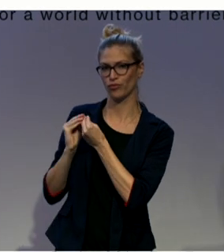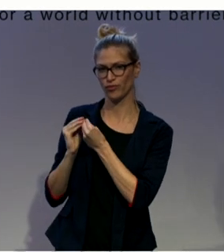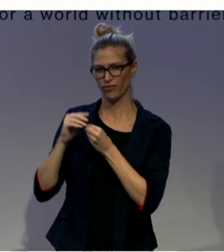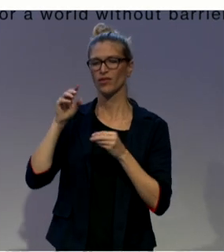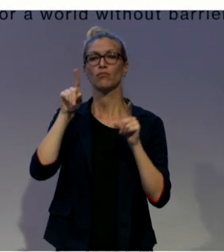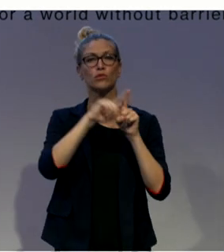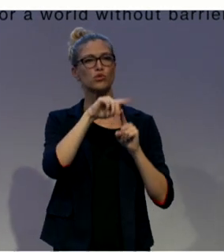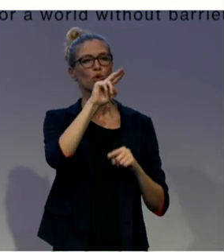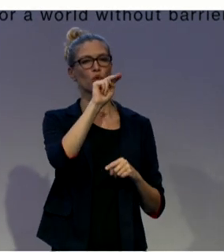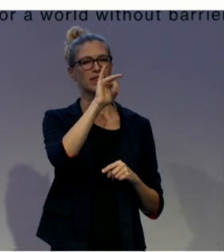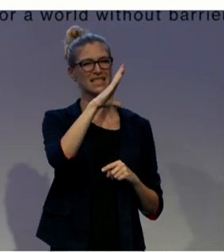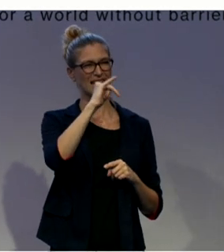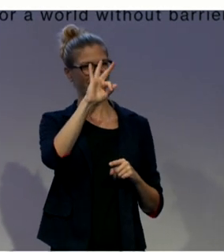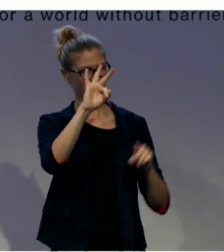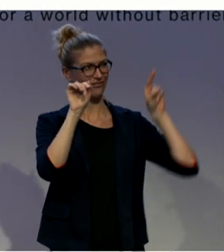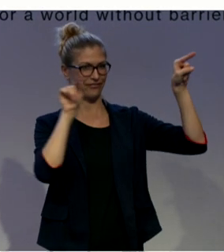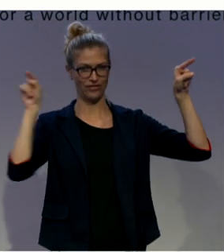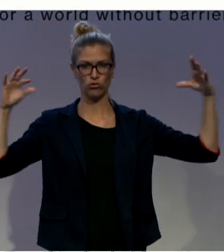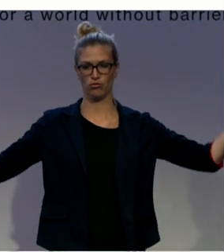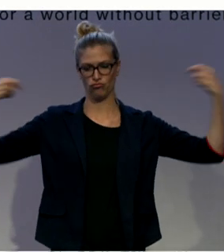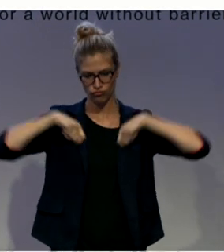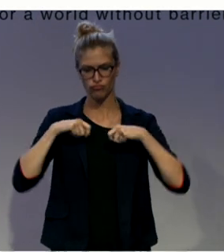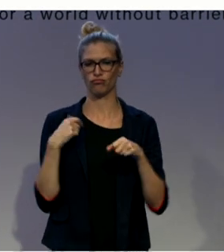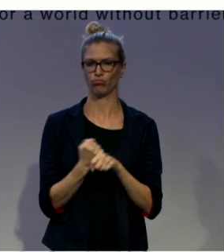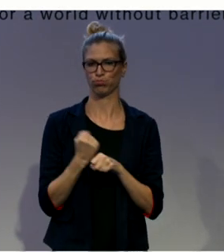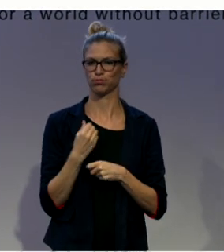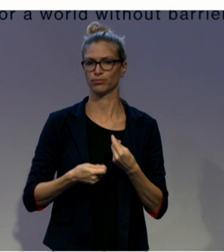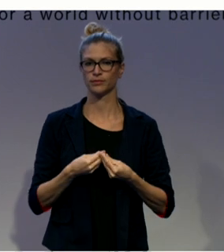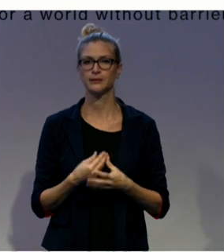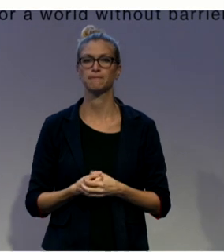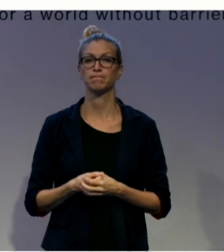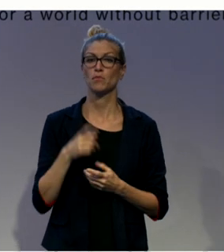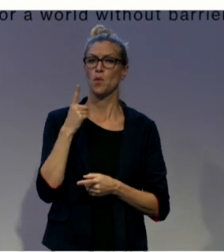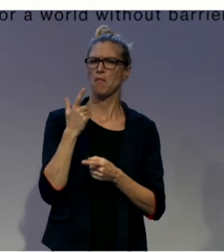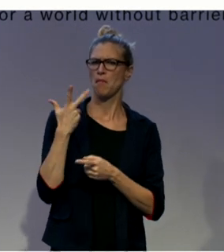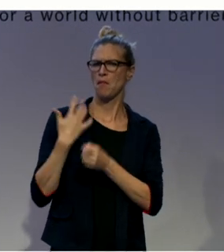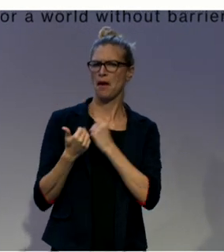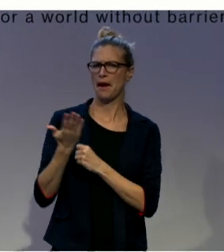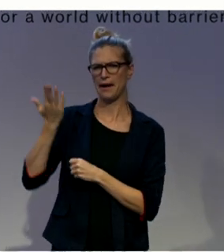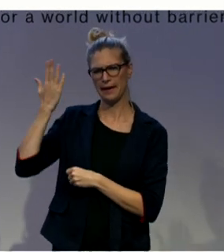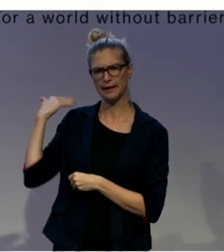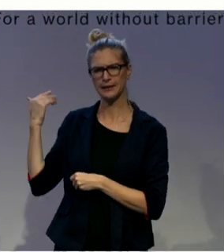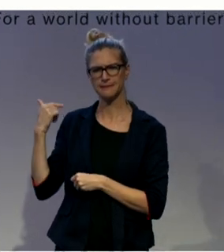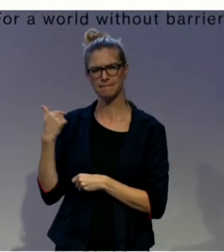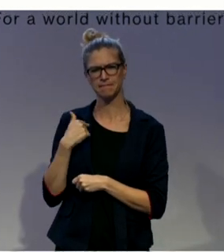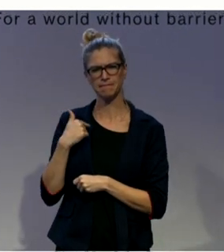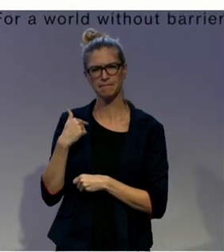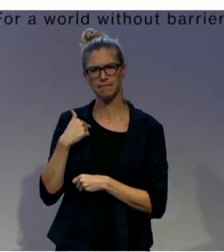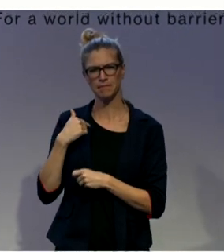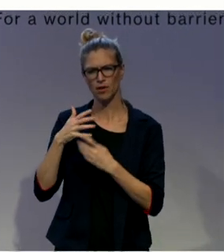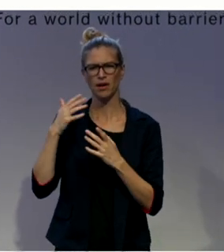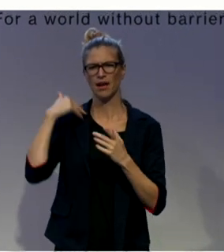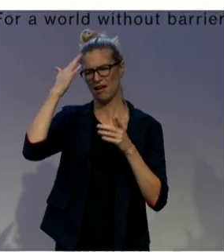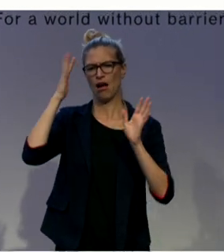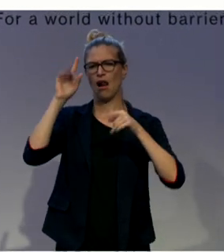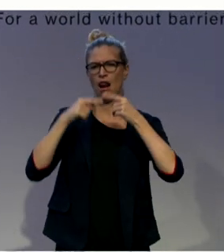Scuola de Gente, Scuola de Gente, and you can pronounce it much better than I can, so it will tell us the